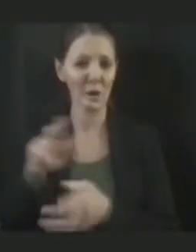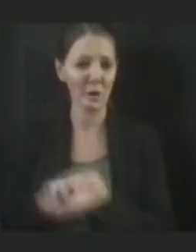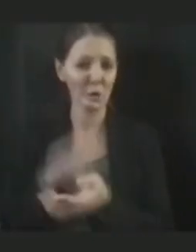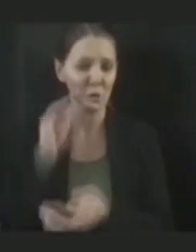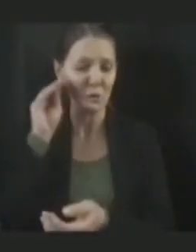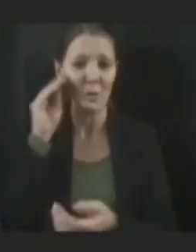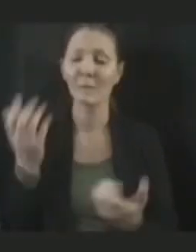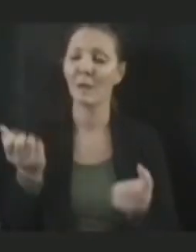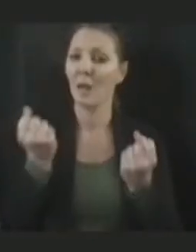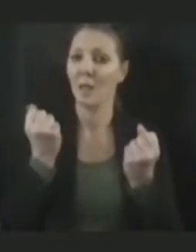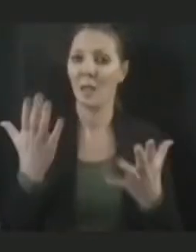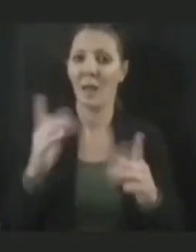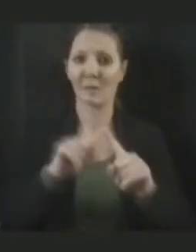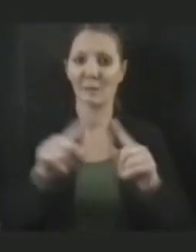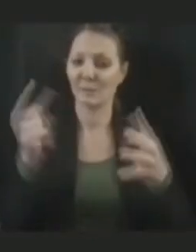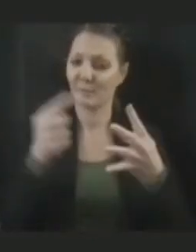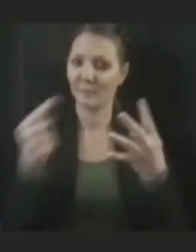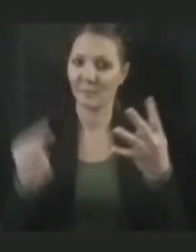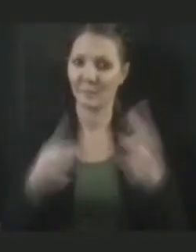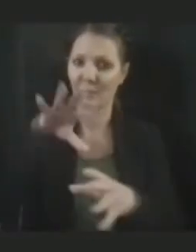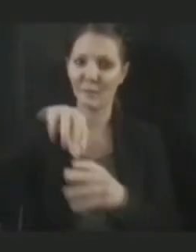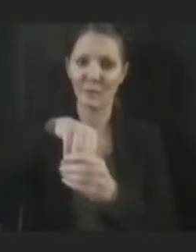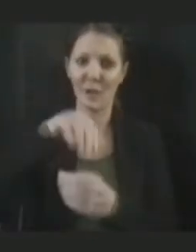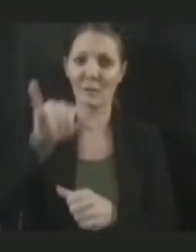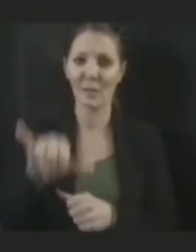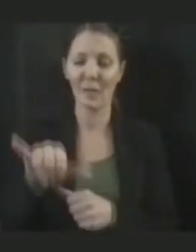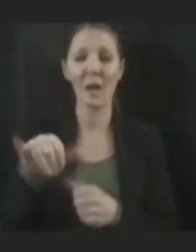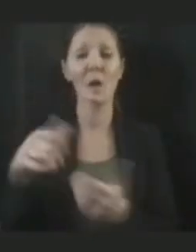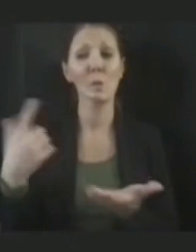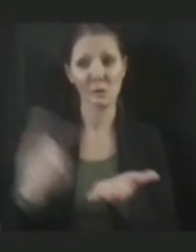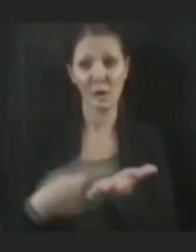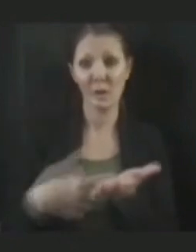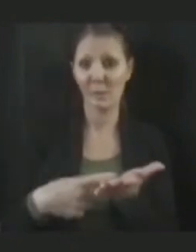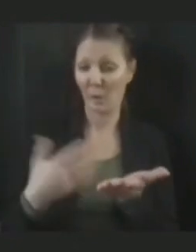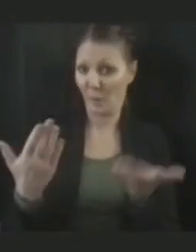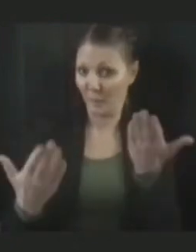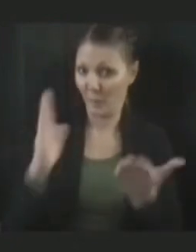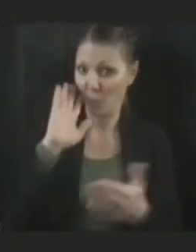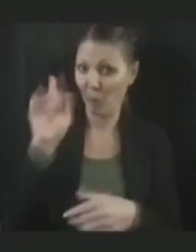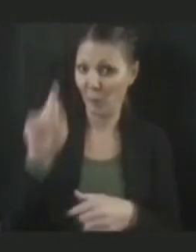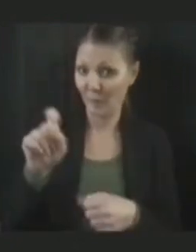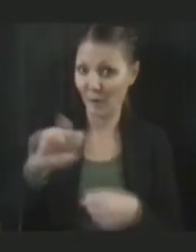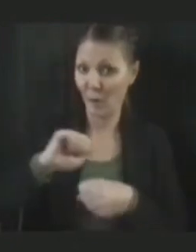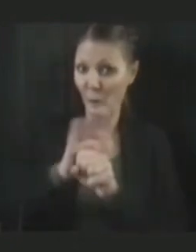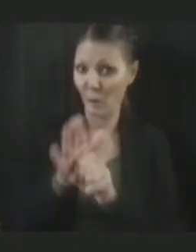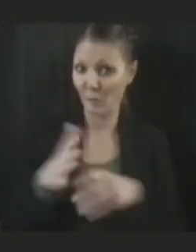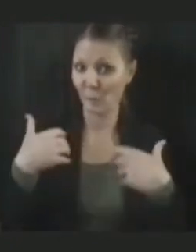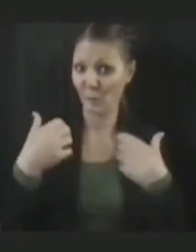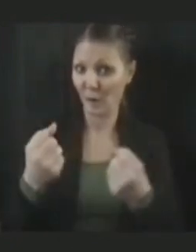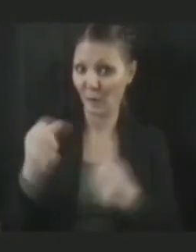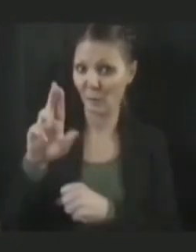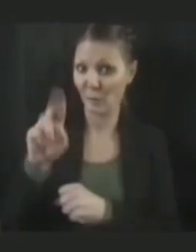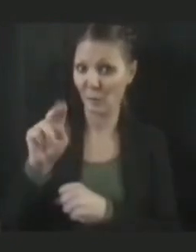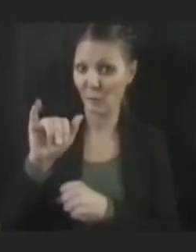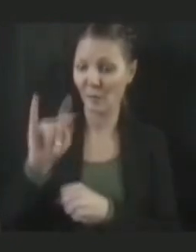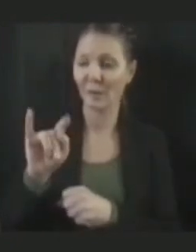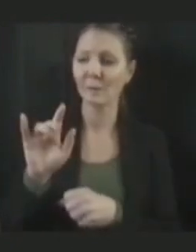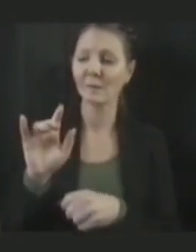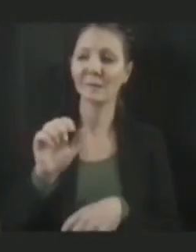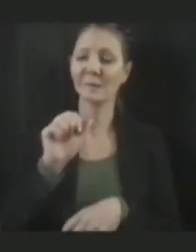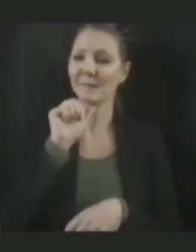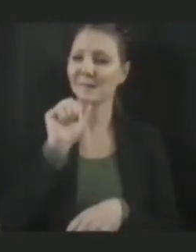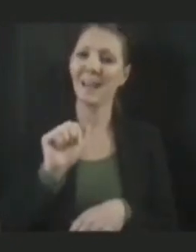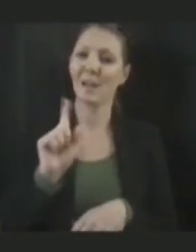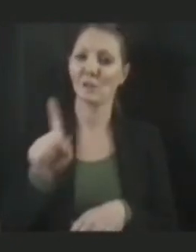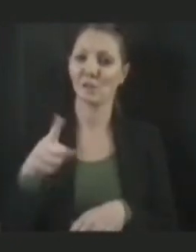factors come into play there. And we have talked about whether or not we're going to need a COVID recovery unit. That's something that's not done in isolation. That's something that's done in